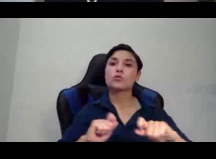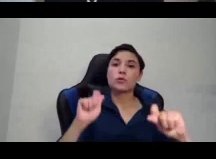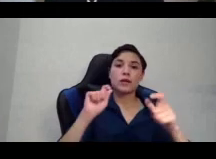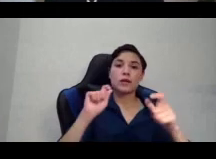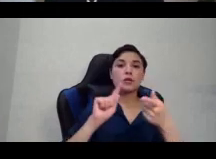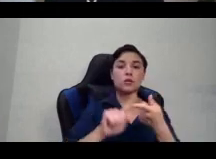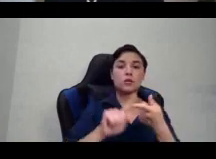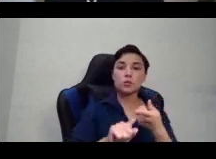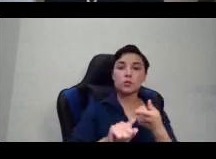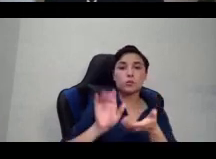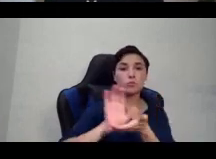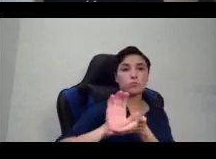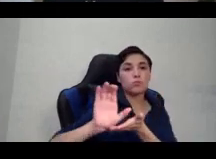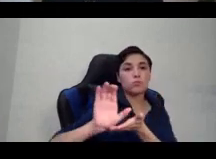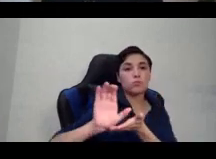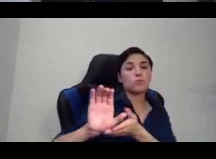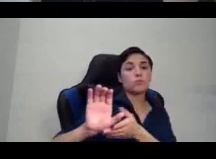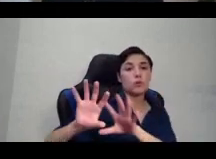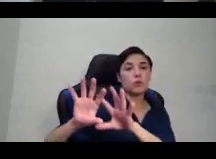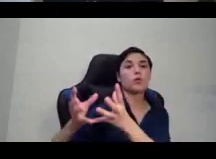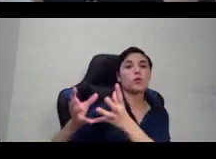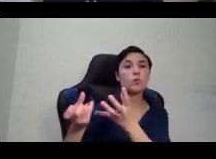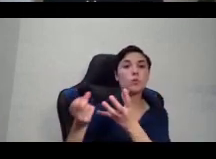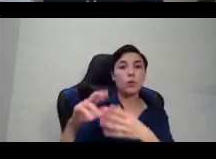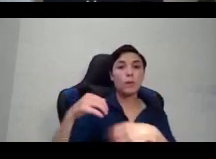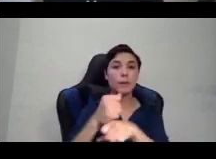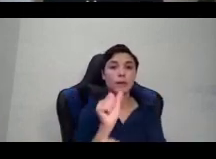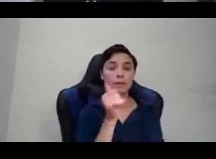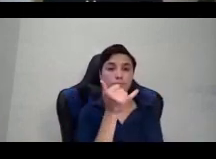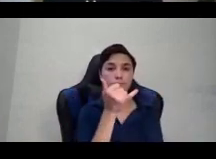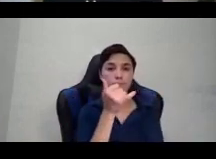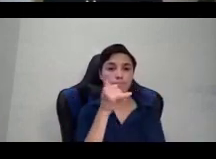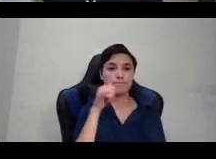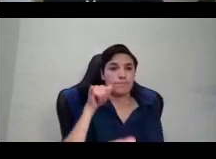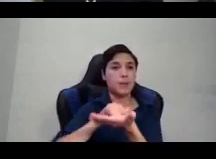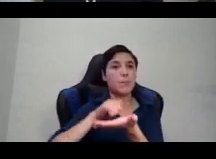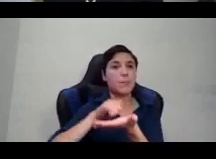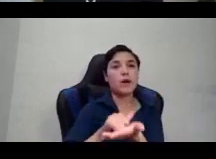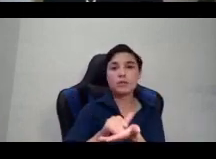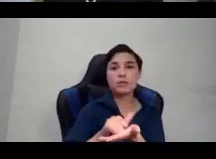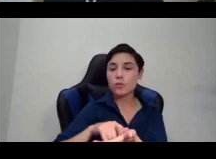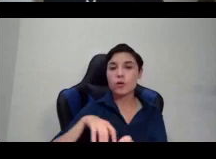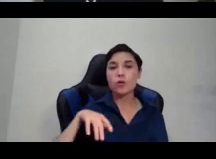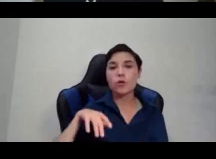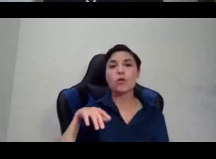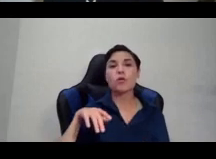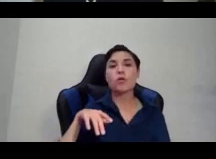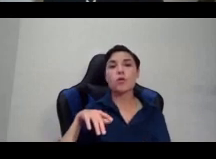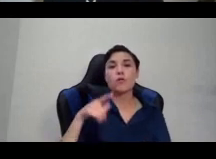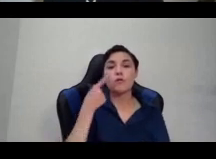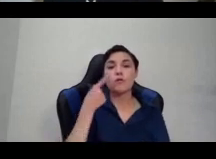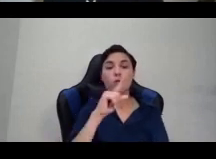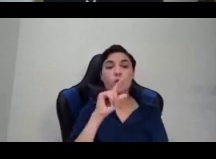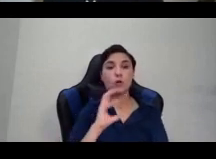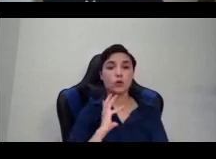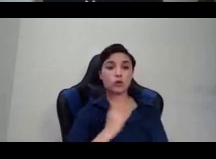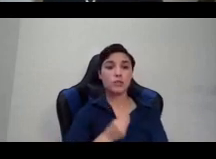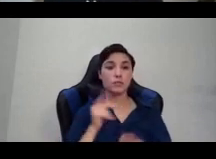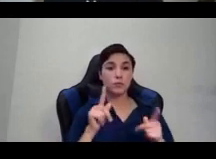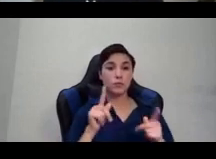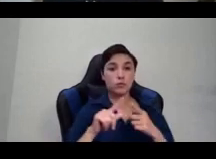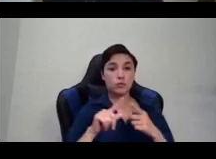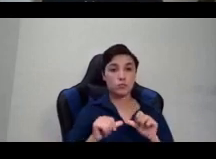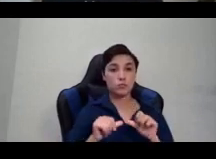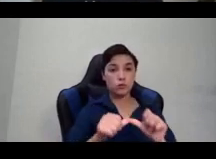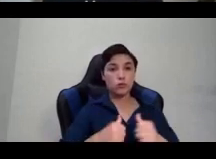make impossible the lives of trans people, or let's say non